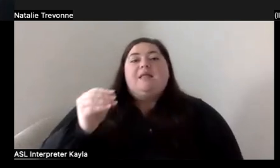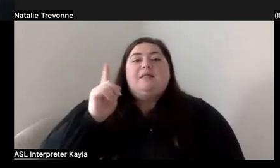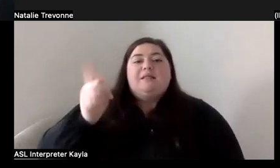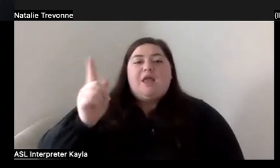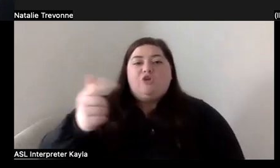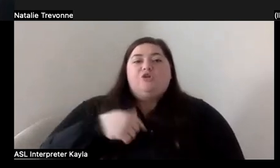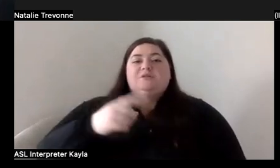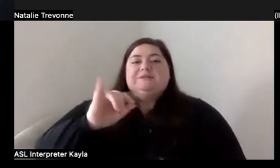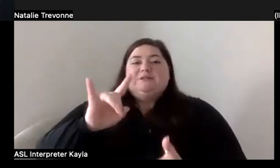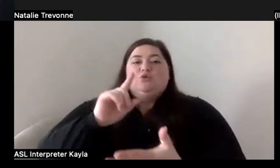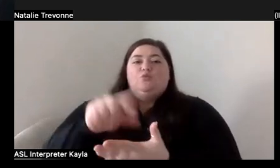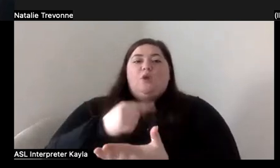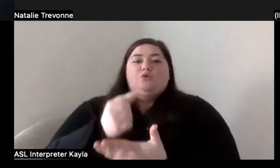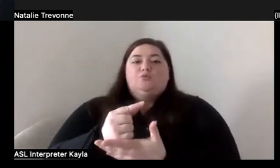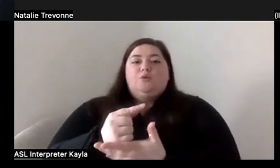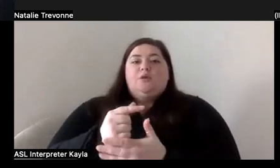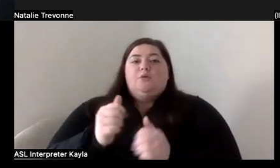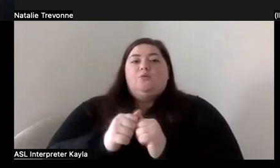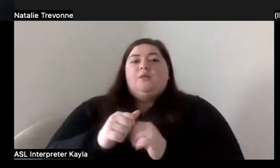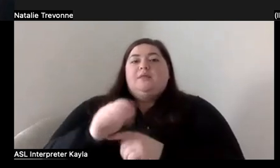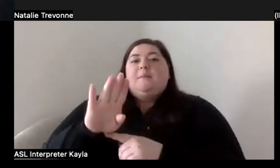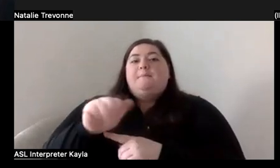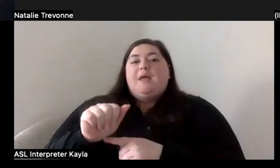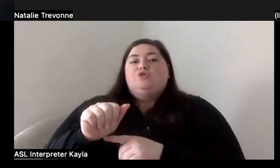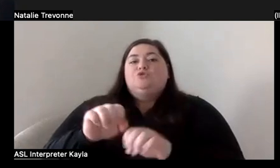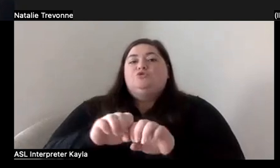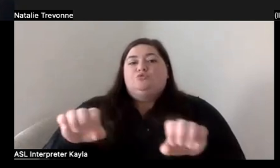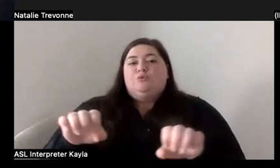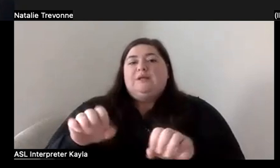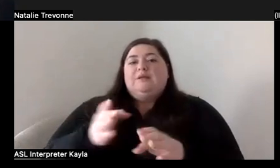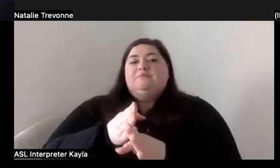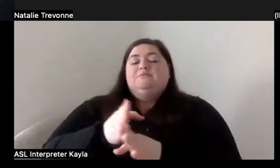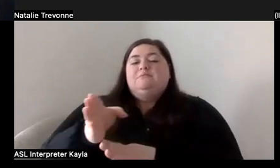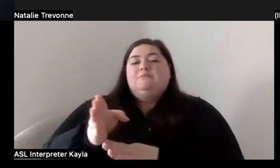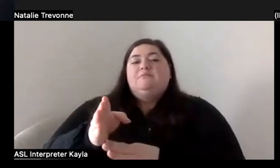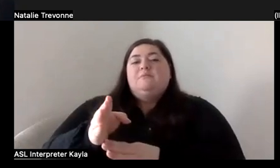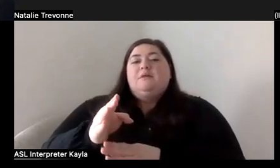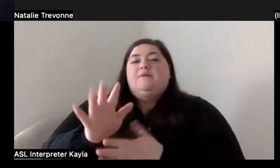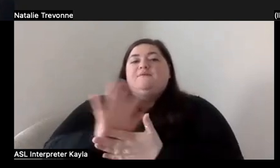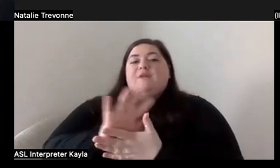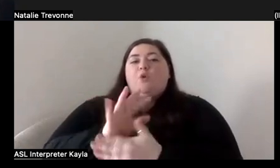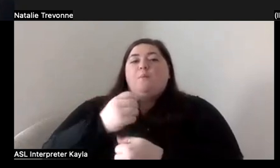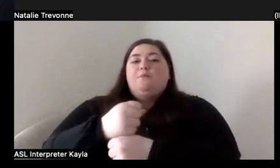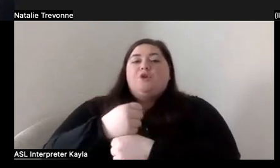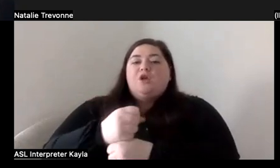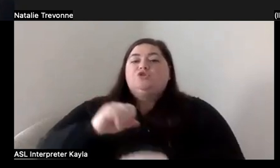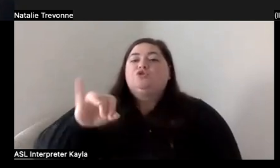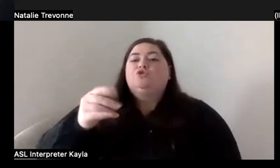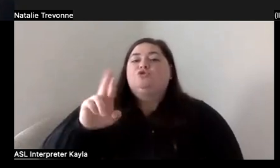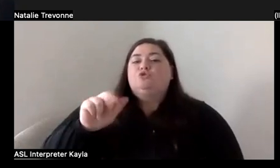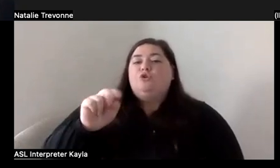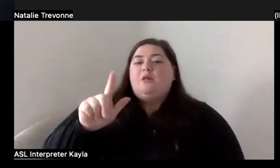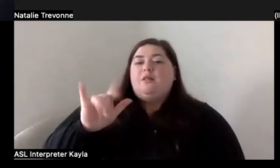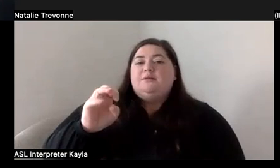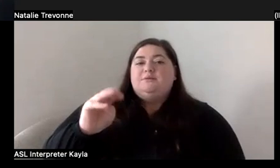graduate with a magistrate degree in journalism, and so video production and things like that. So, you know, there were,